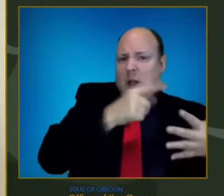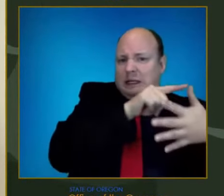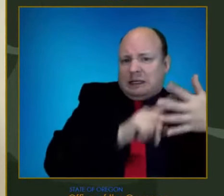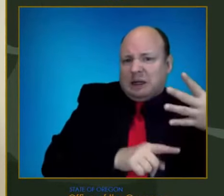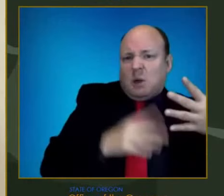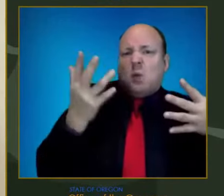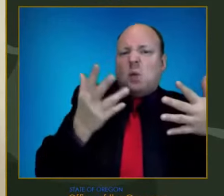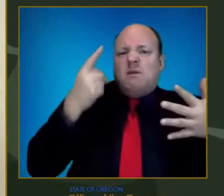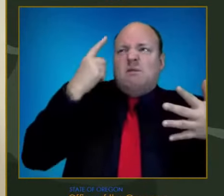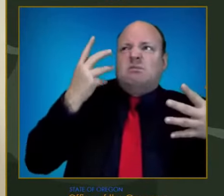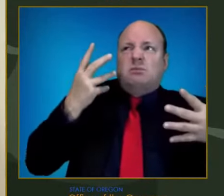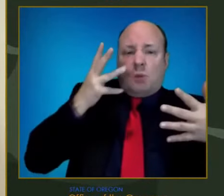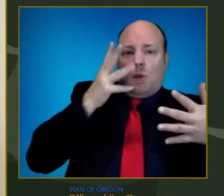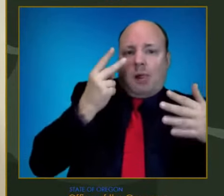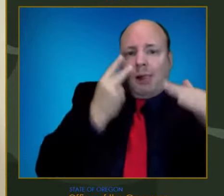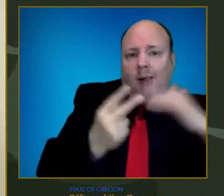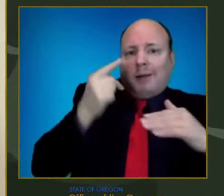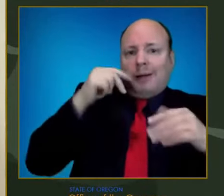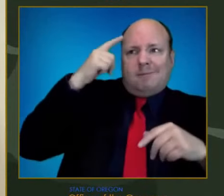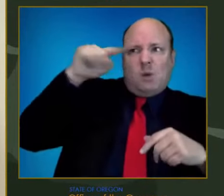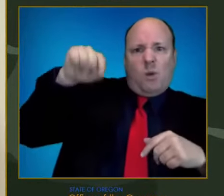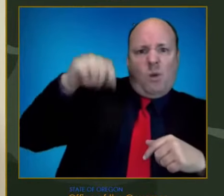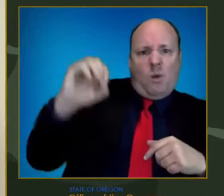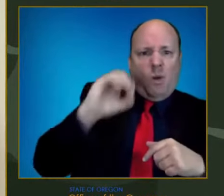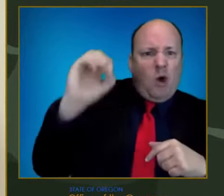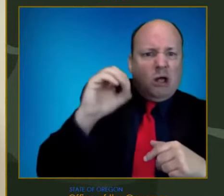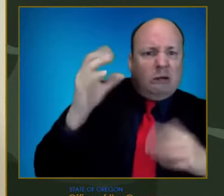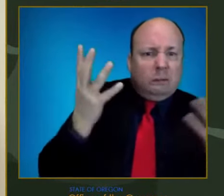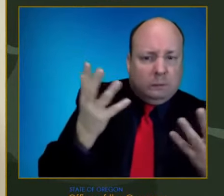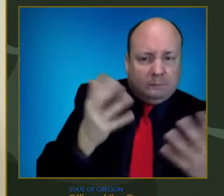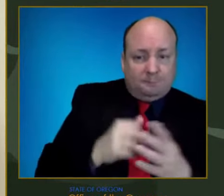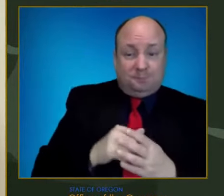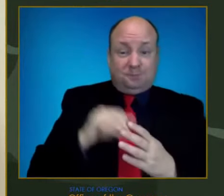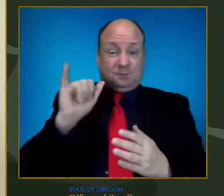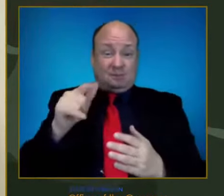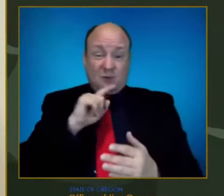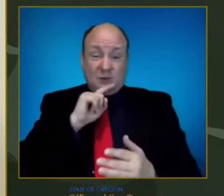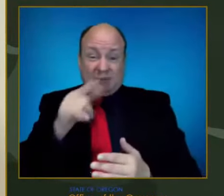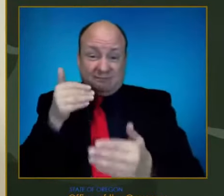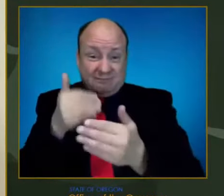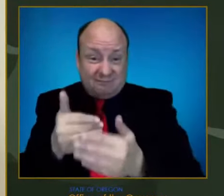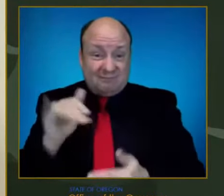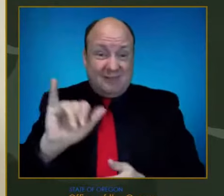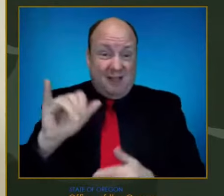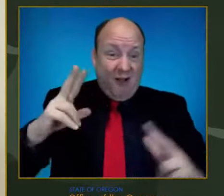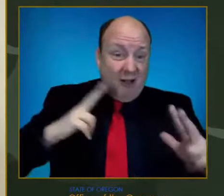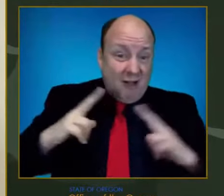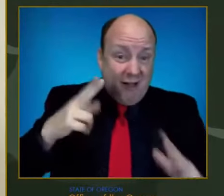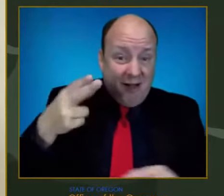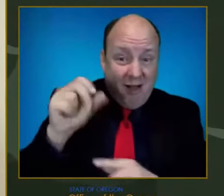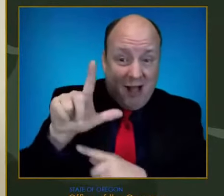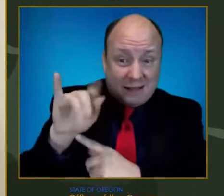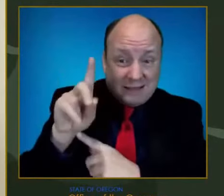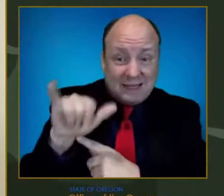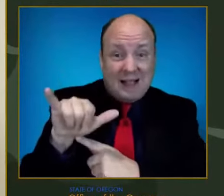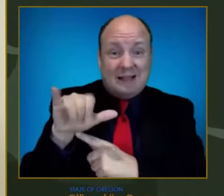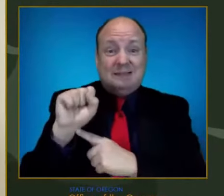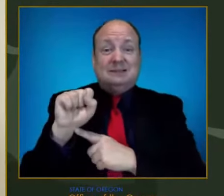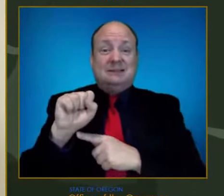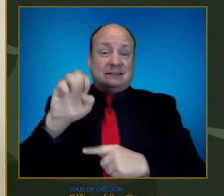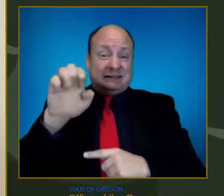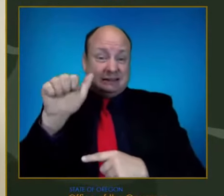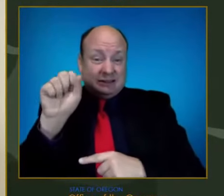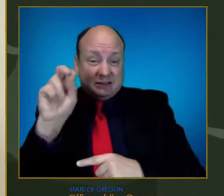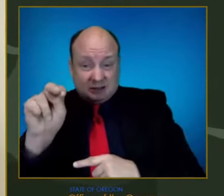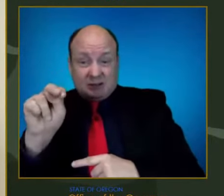know that bracing for a new variant as we head into our second pandemic holiday season is not what we had all hoped